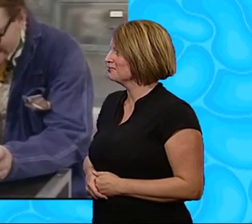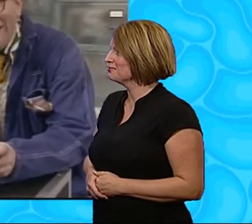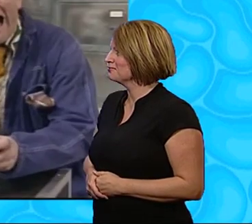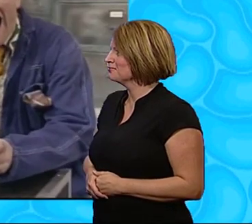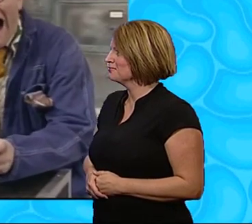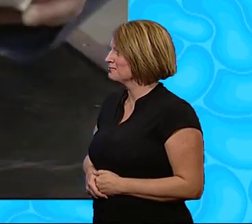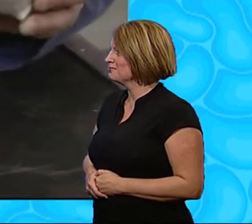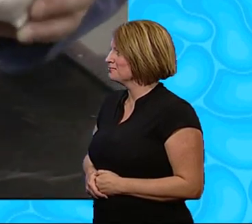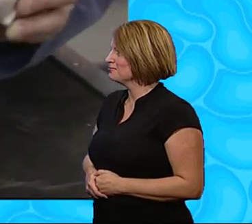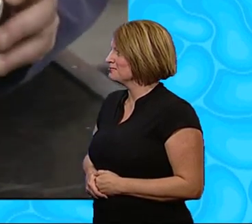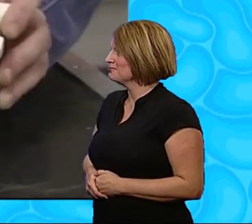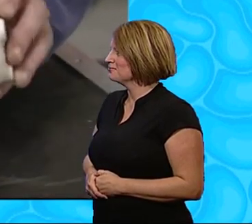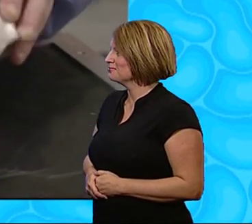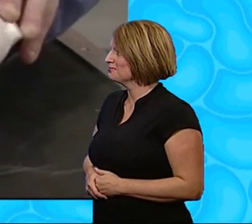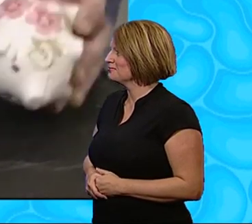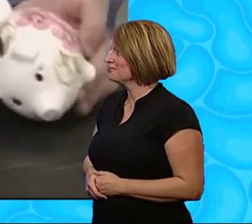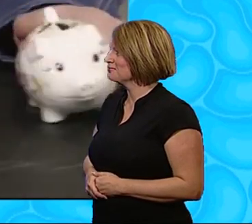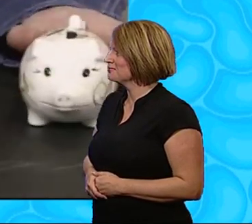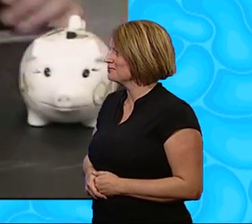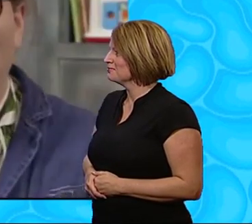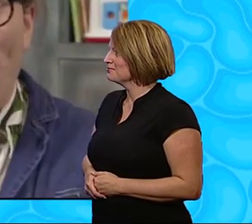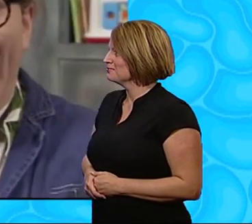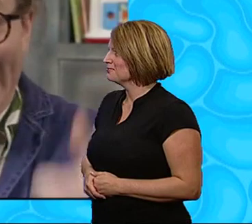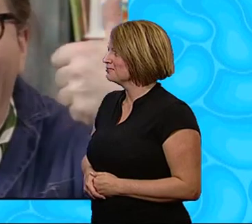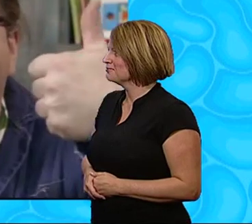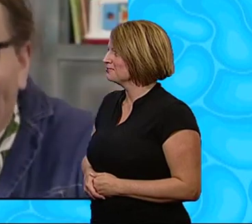Look leaves let's see let's see